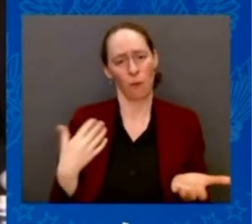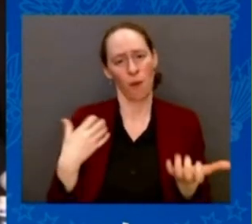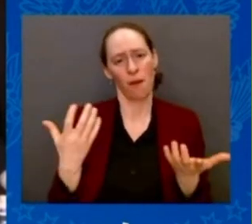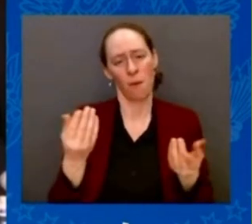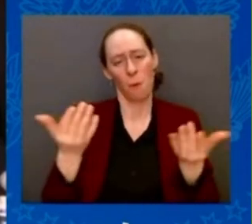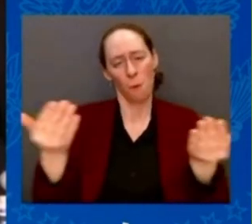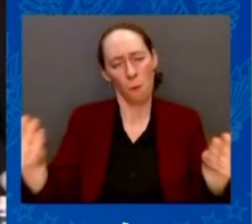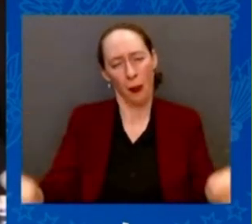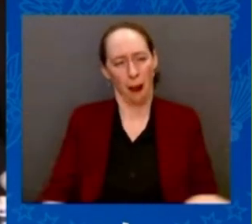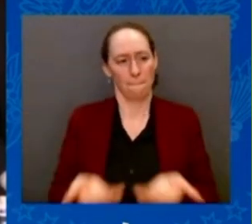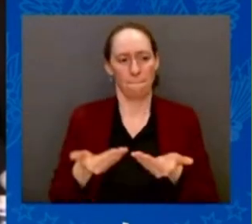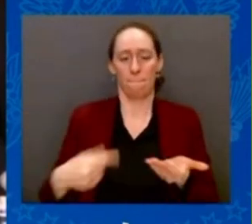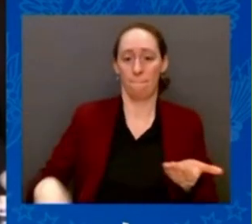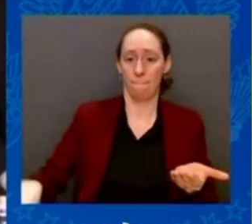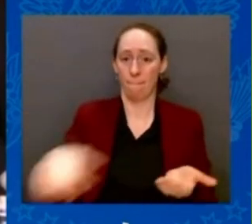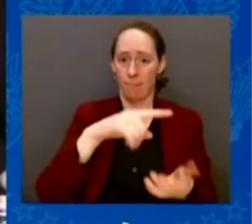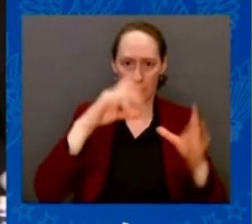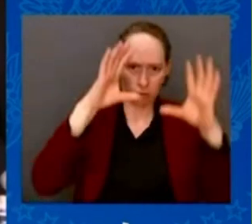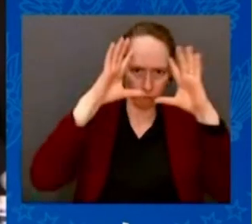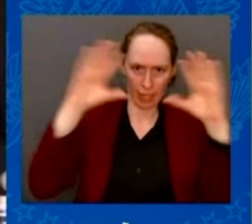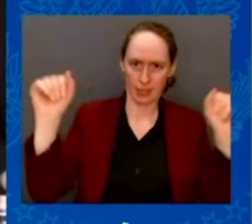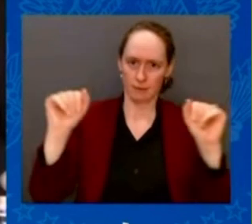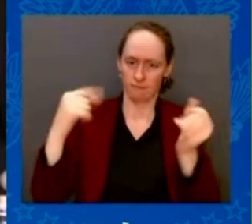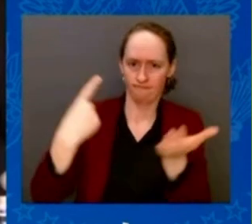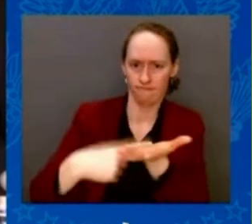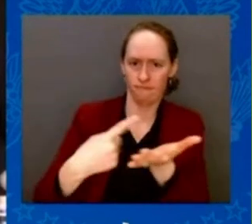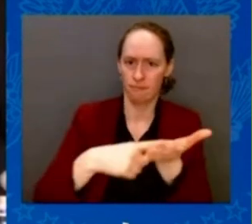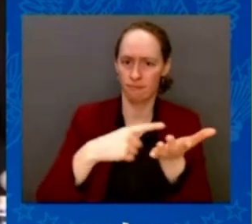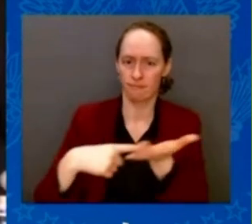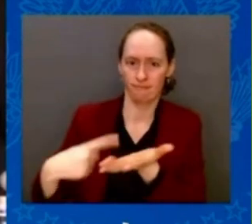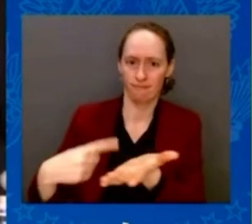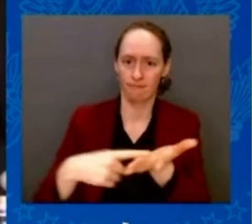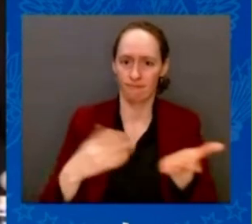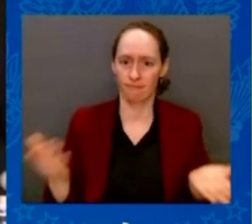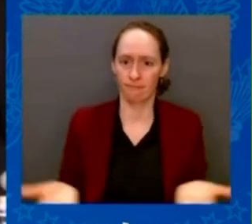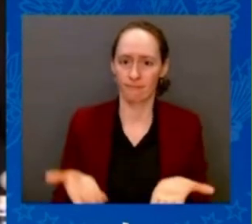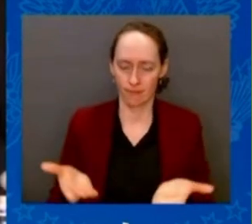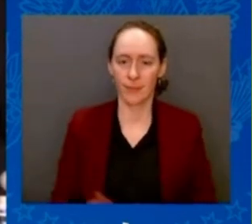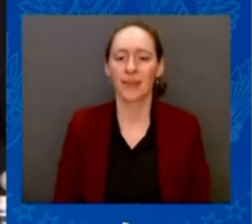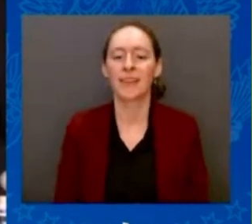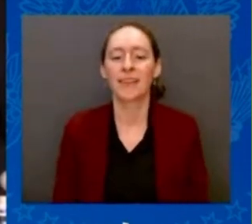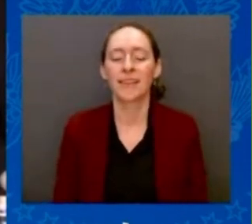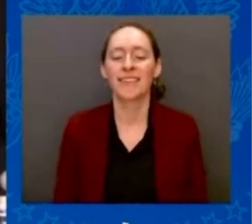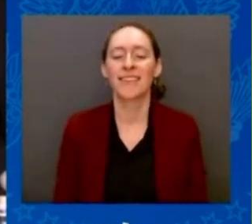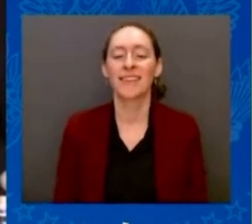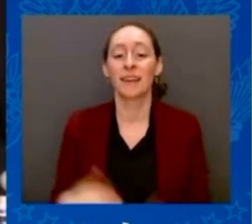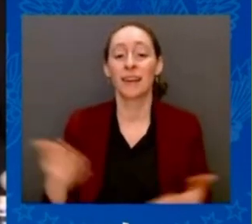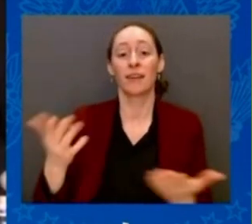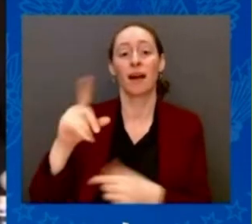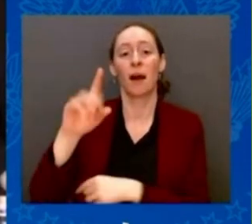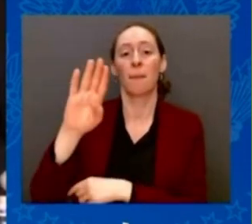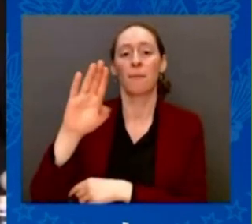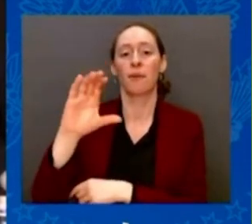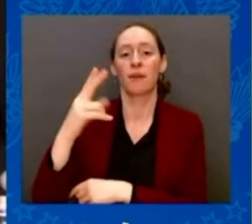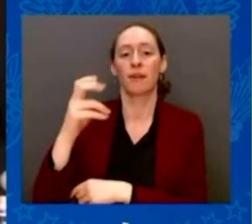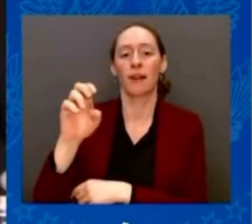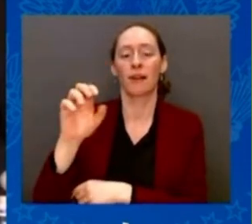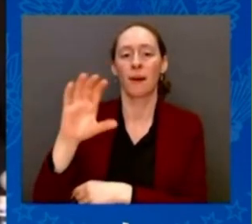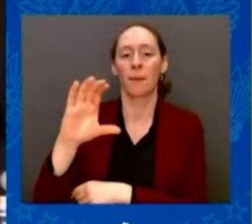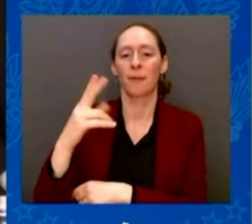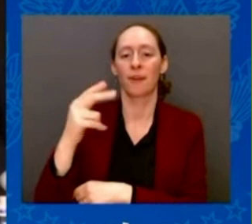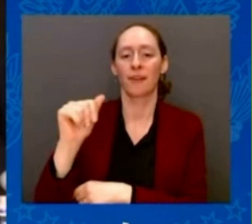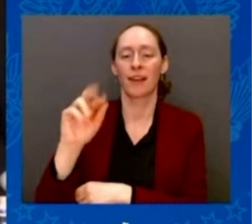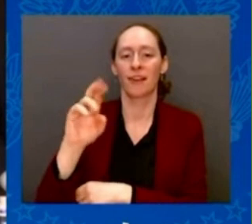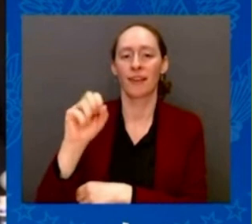Nine, NATO Eastern Flank States, with the participation of special guests, President of the